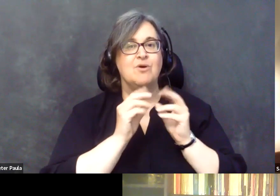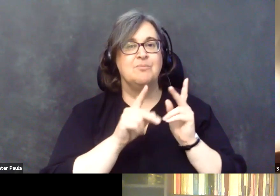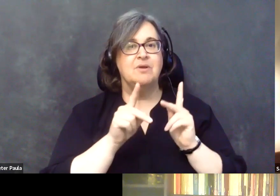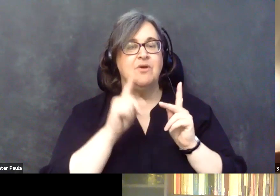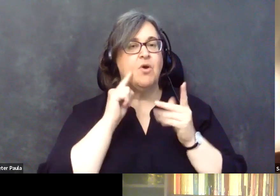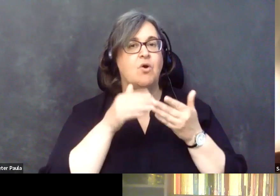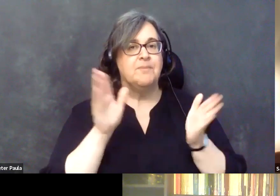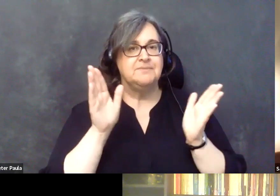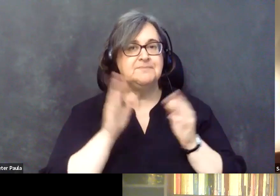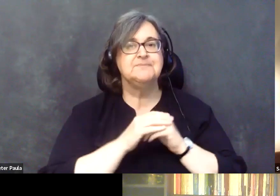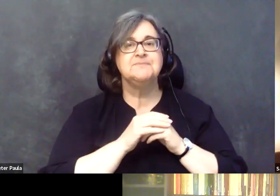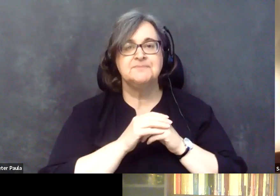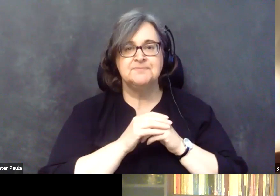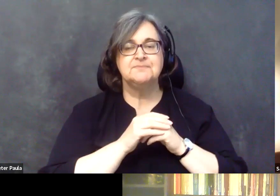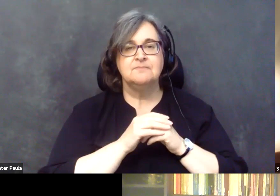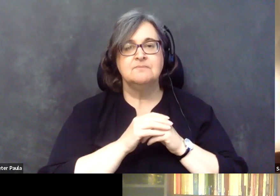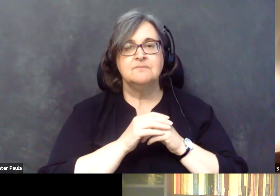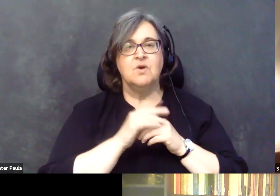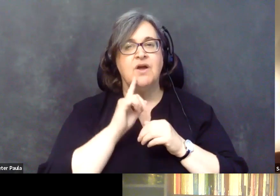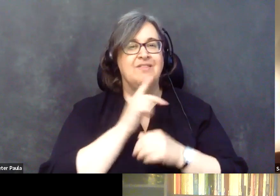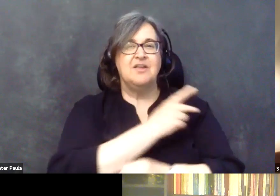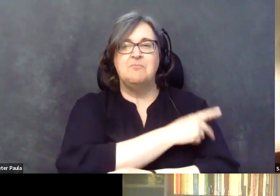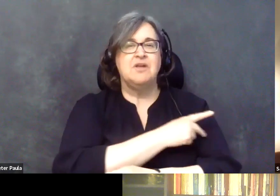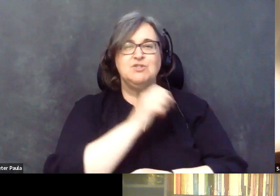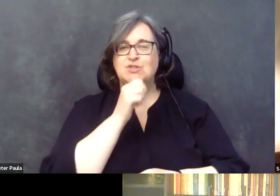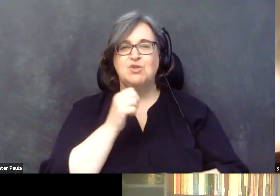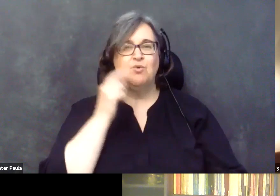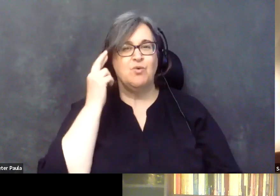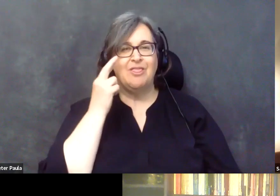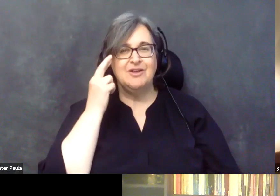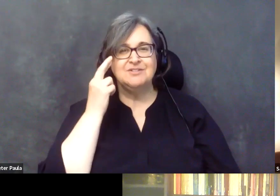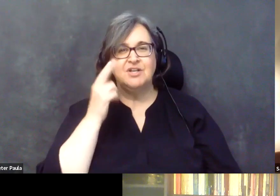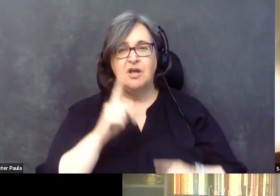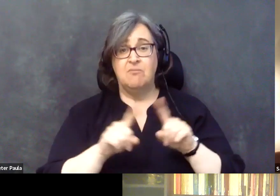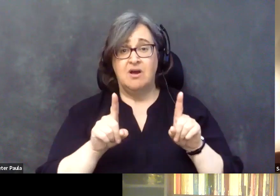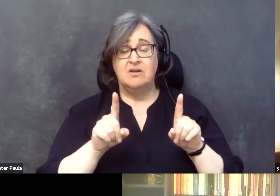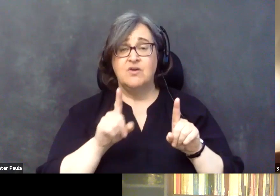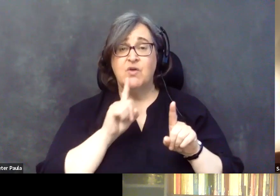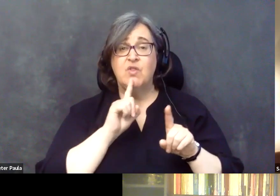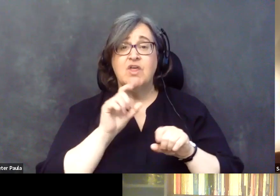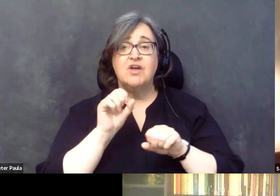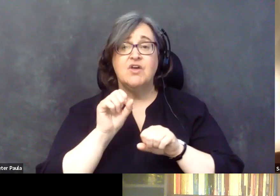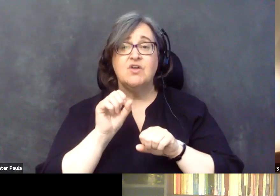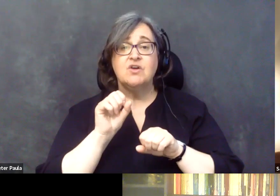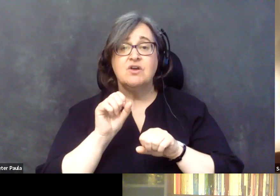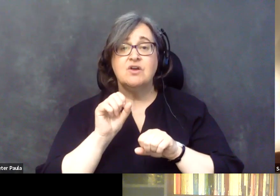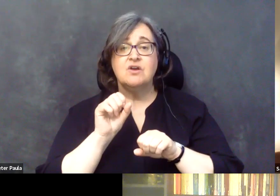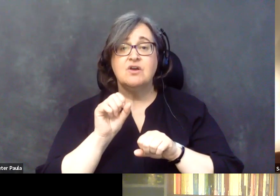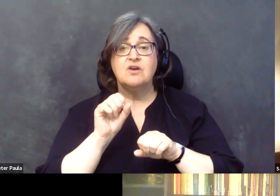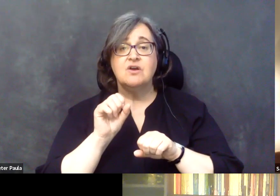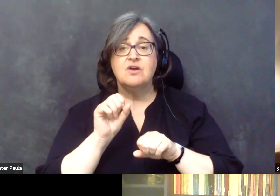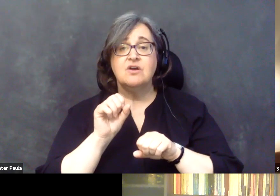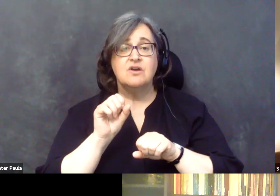open to it. So I think patients don't realize, but they're actually getting a sort of a telehealth, uh,